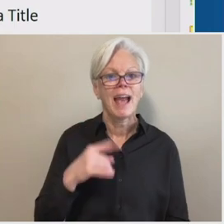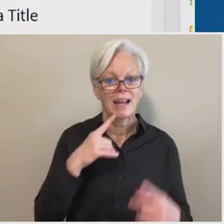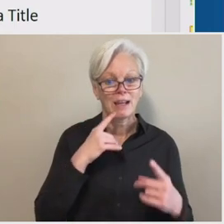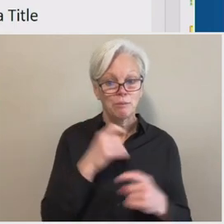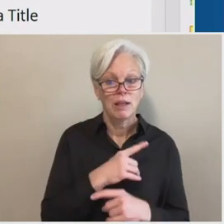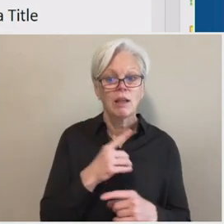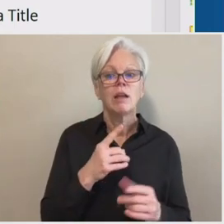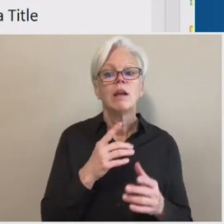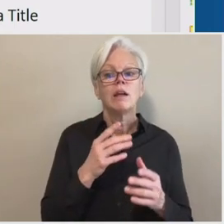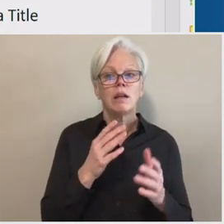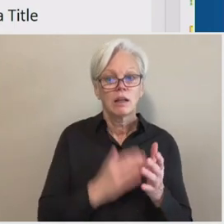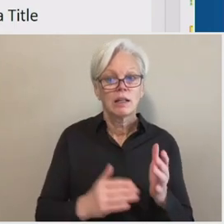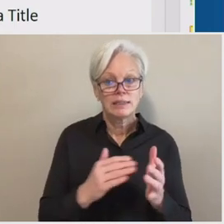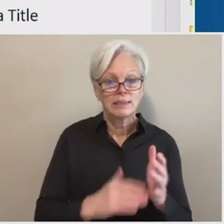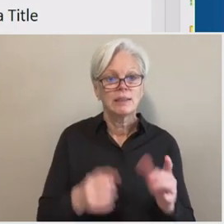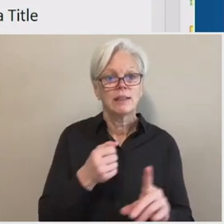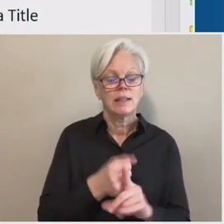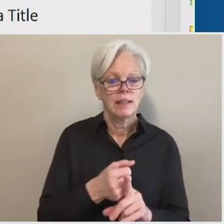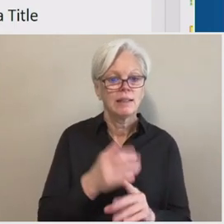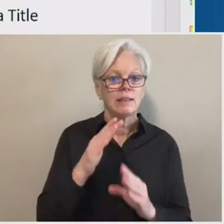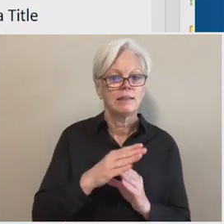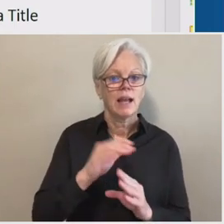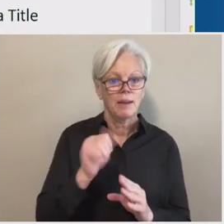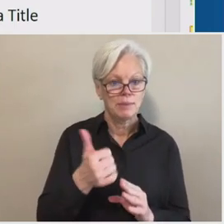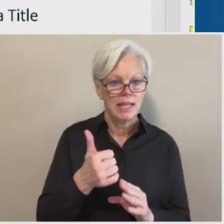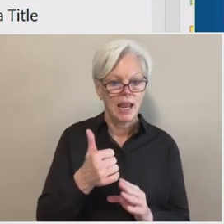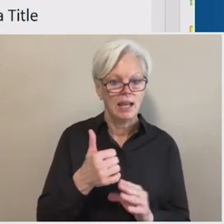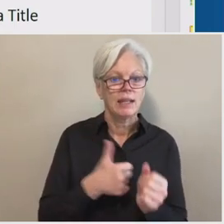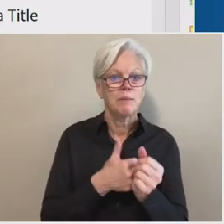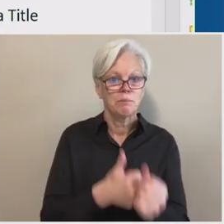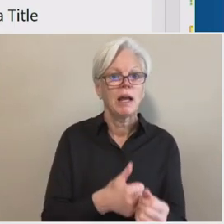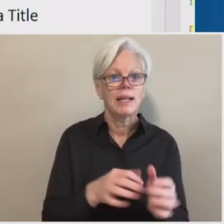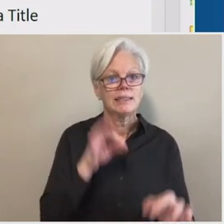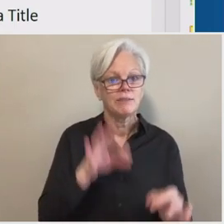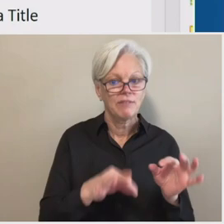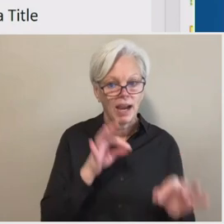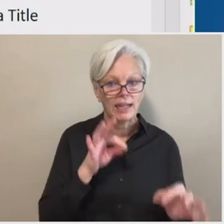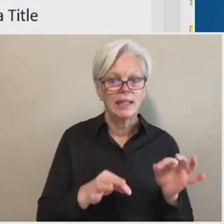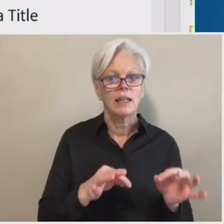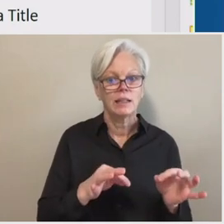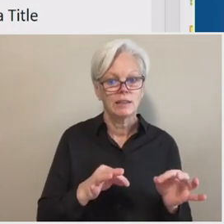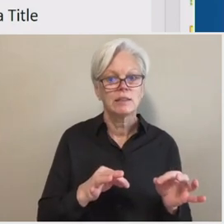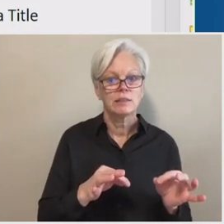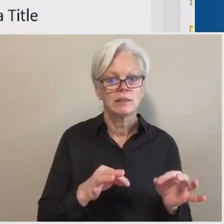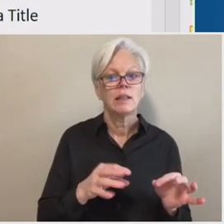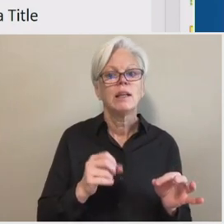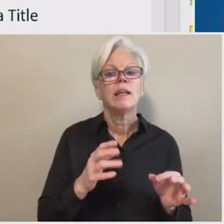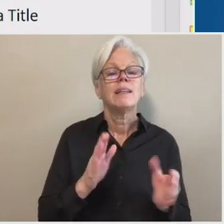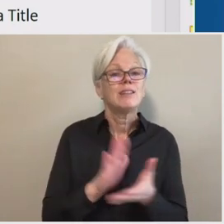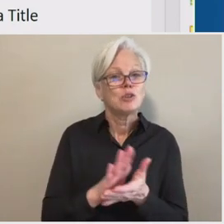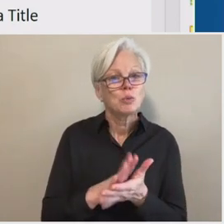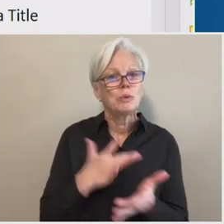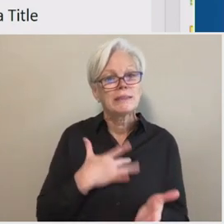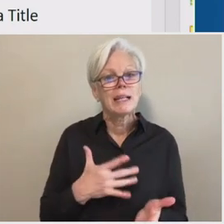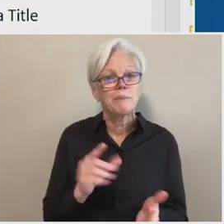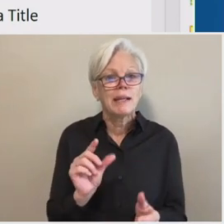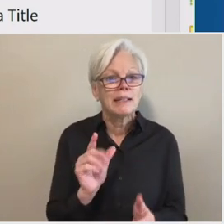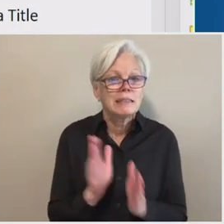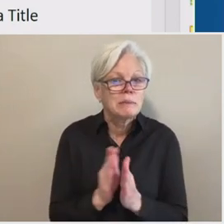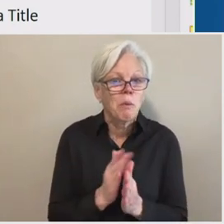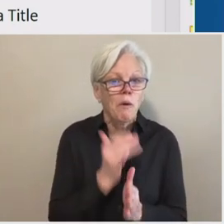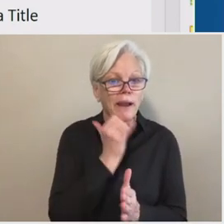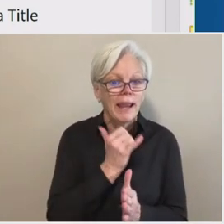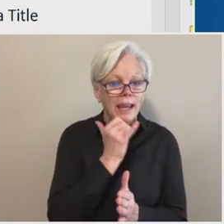reach the top 10 compliance findings. Uh, schools, uh, often make some, uh, minor errors, uh, sometimes more systemic